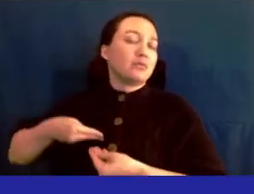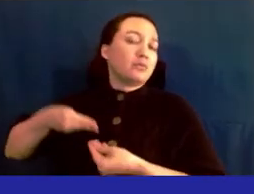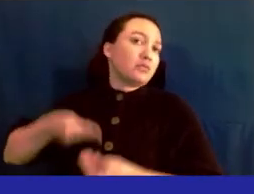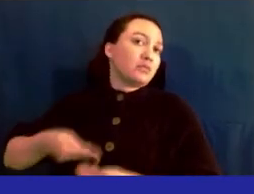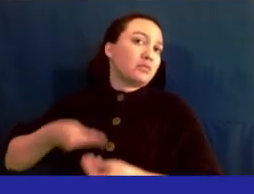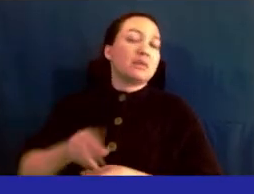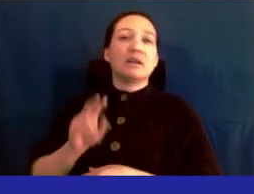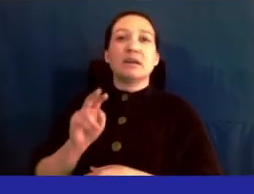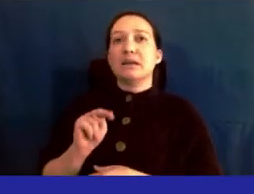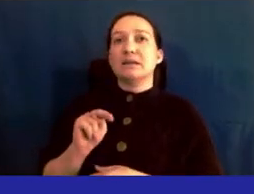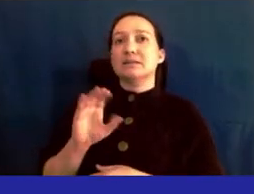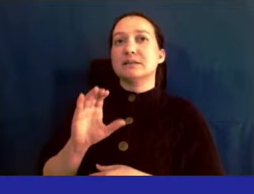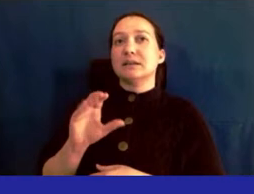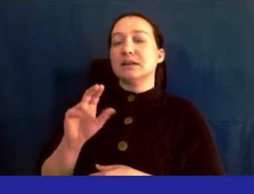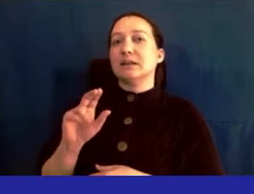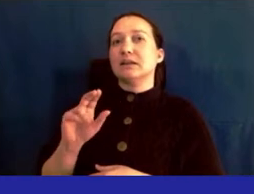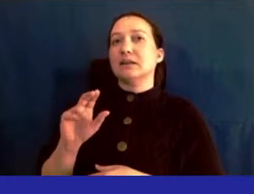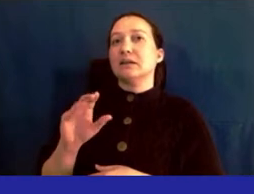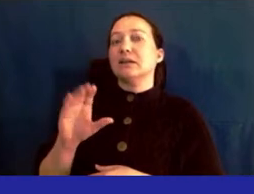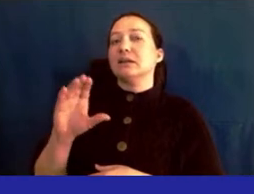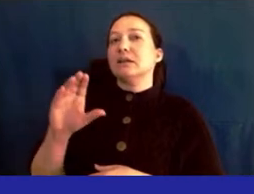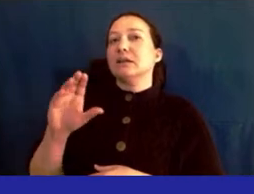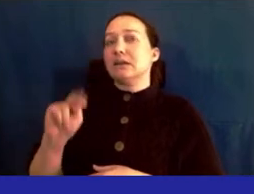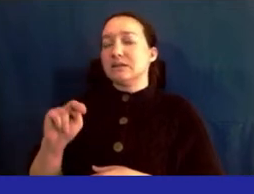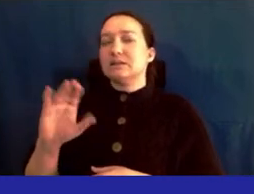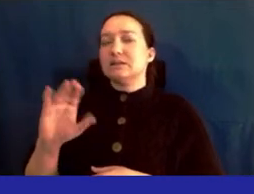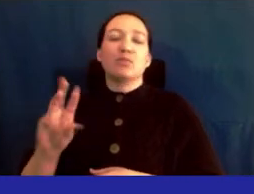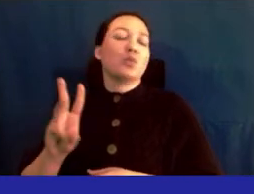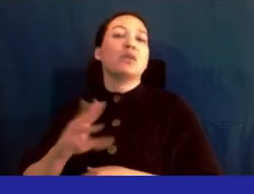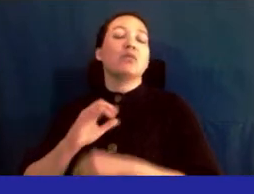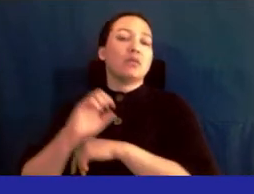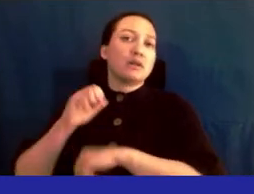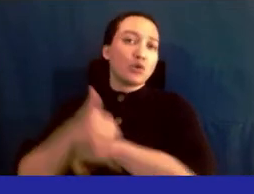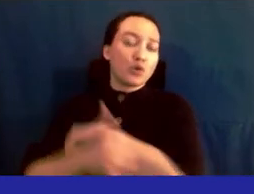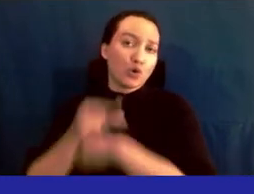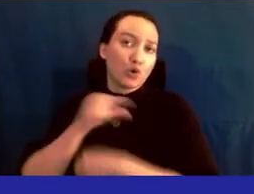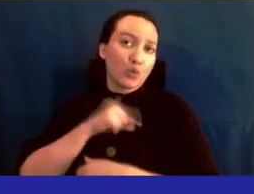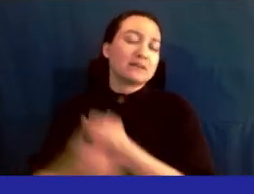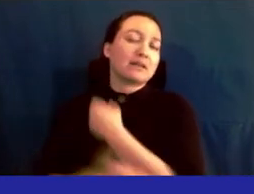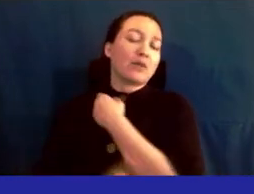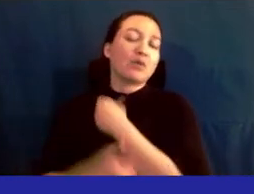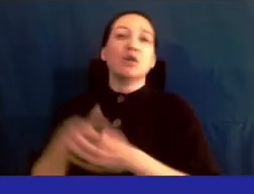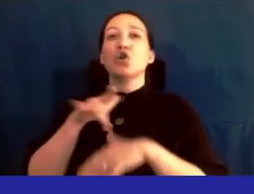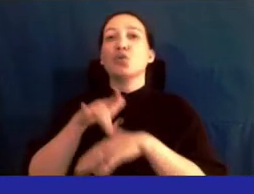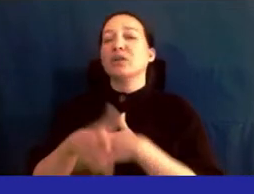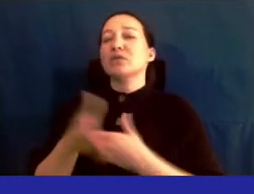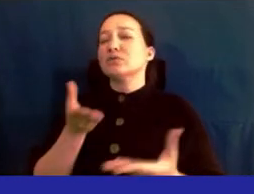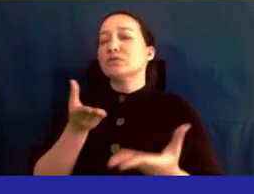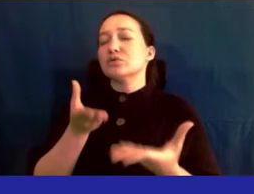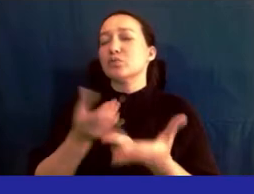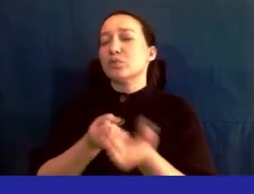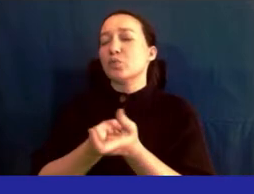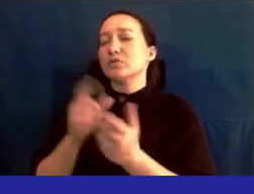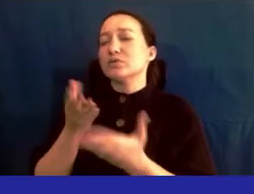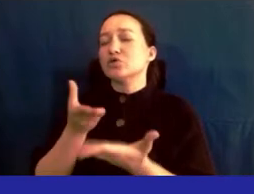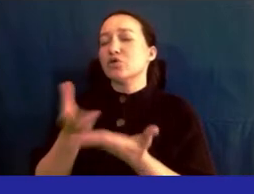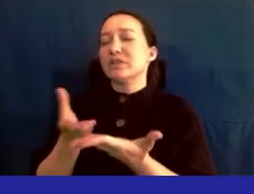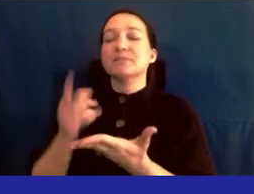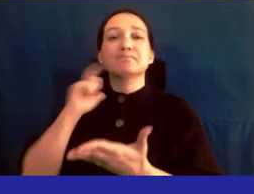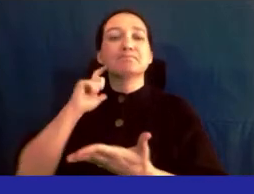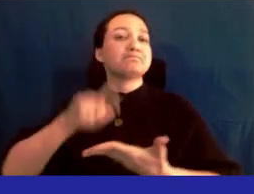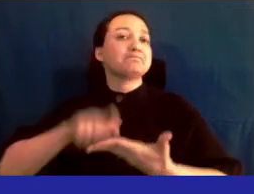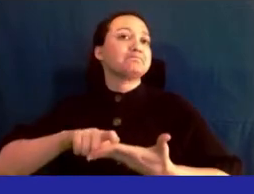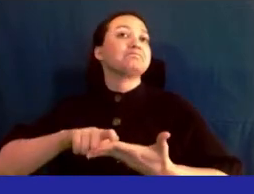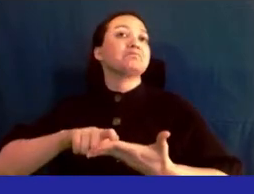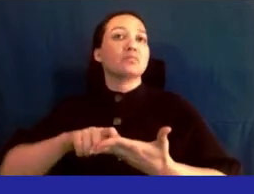section, the NCNW section, has established a prematurity support service project in recognition of